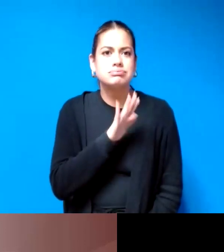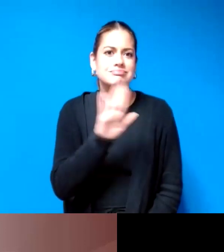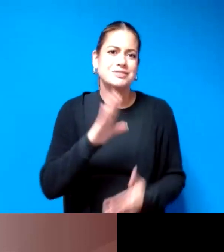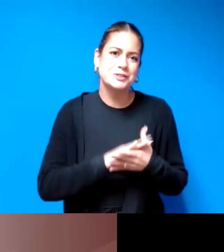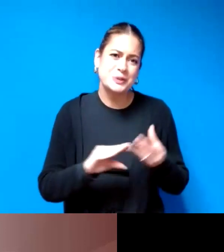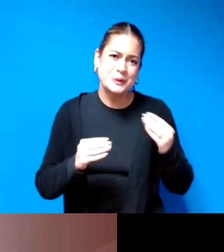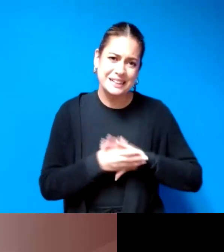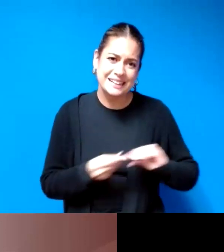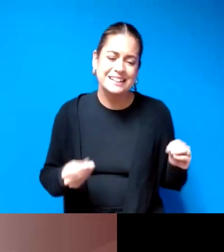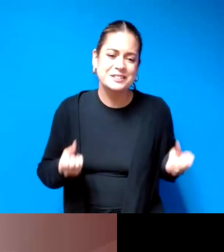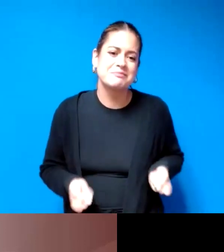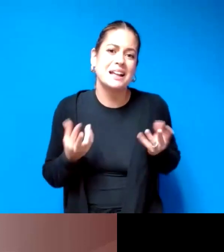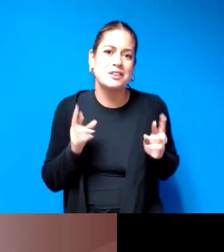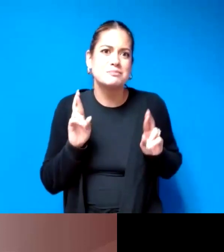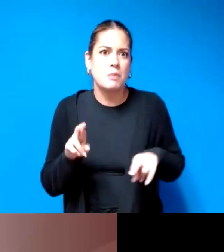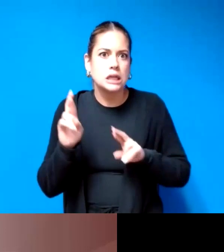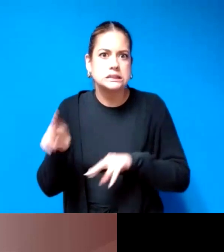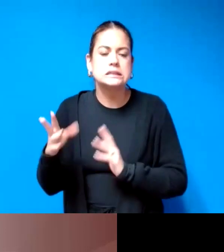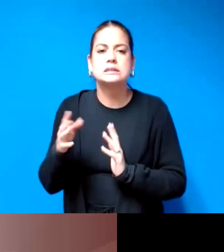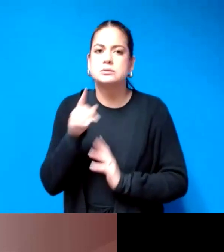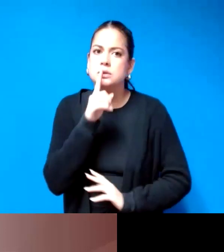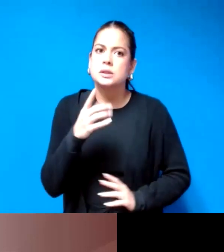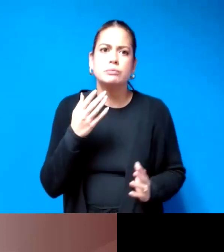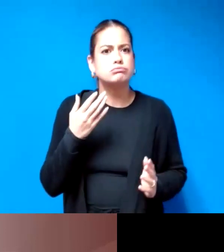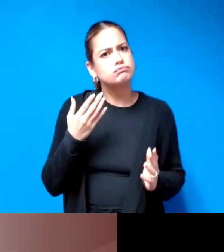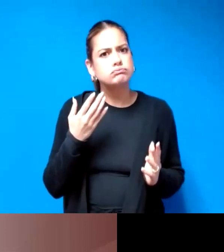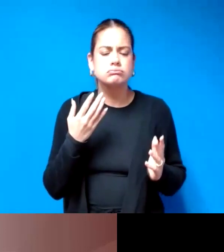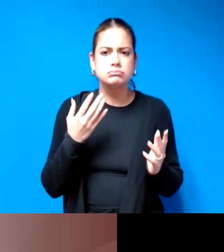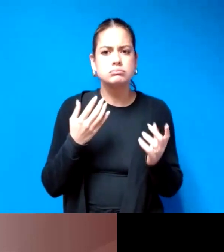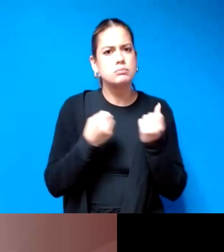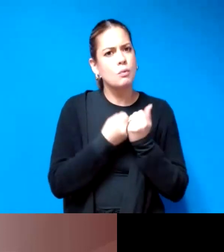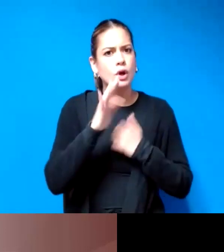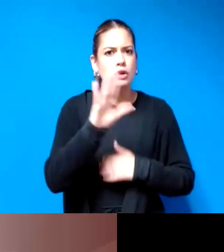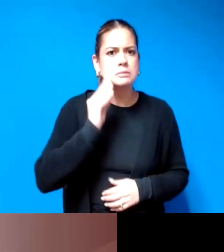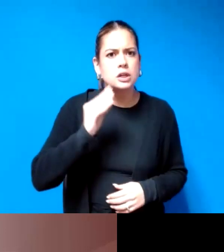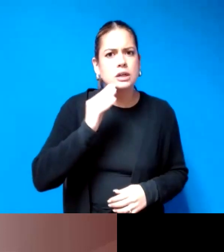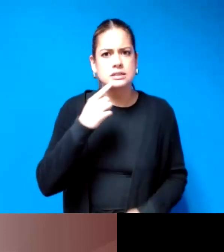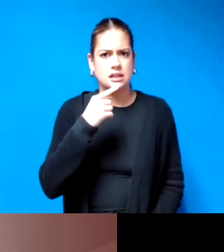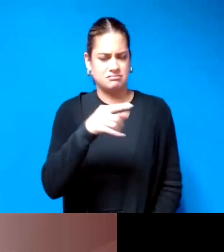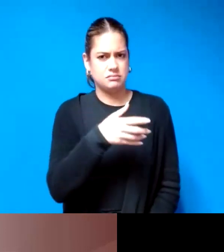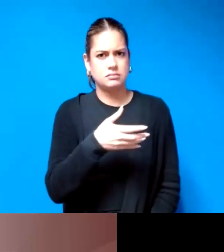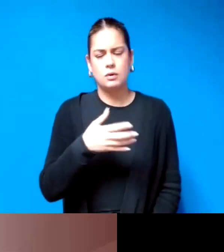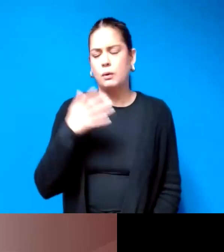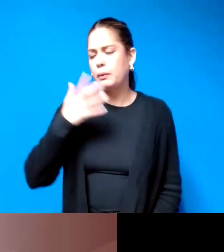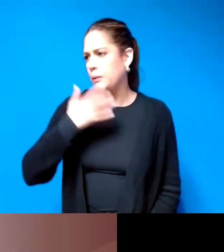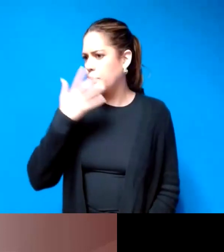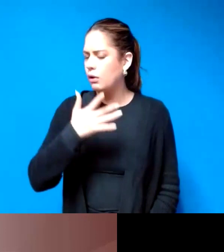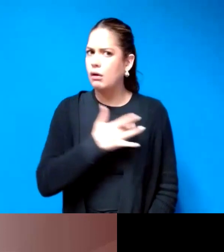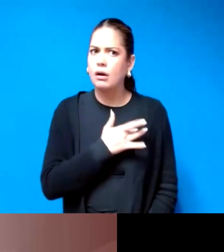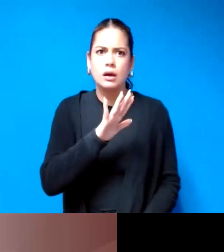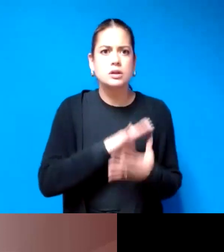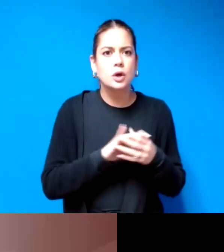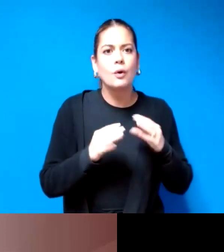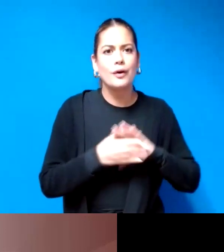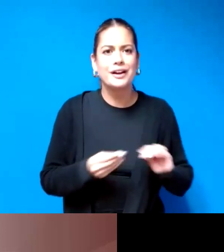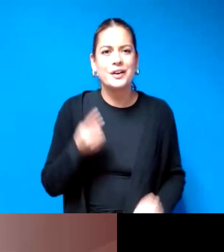just know that you've got many responses that really validated your experience and again noted how powerful it was to hear your story one i